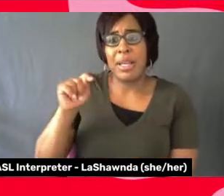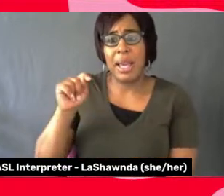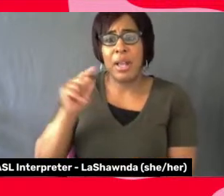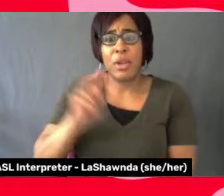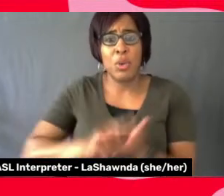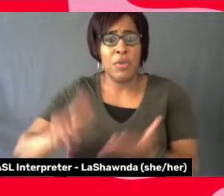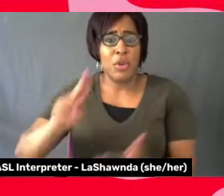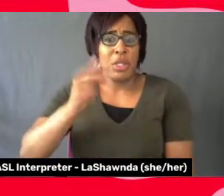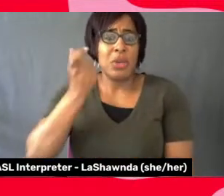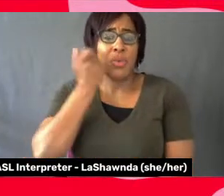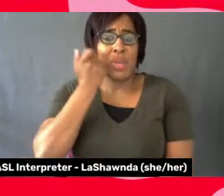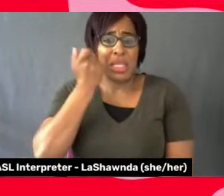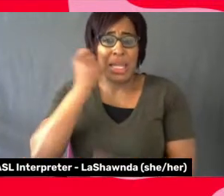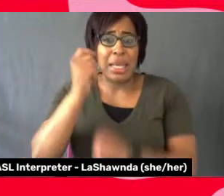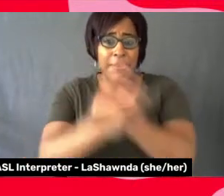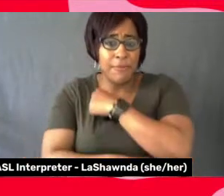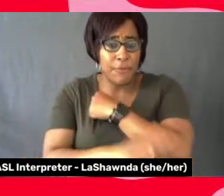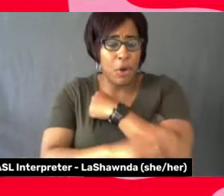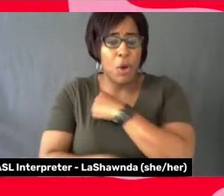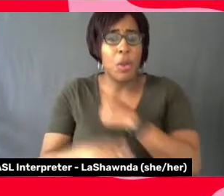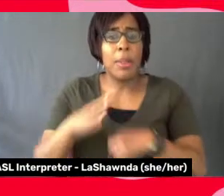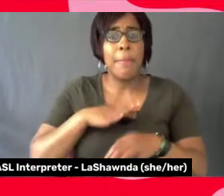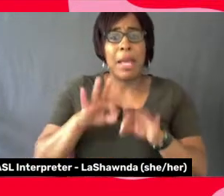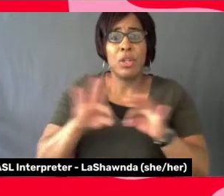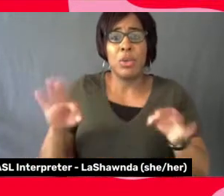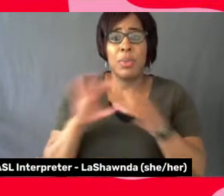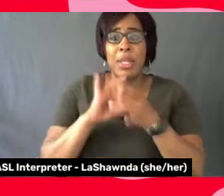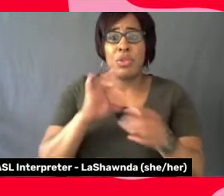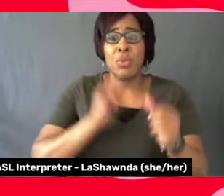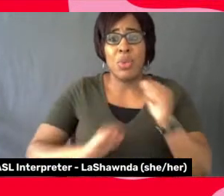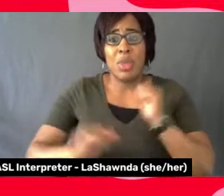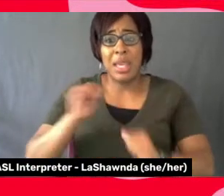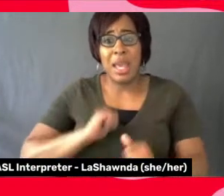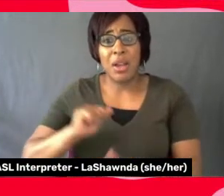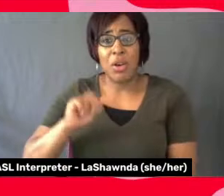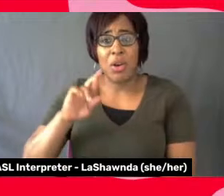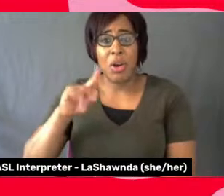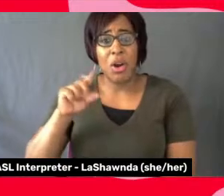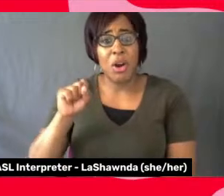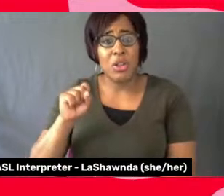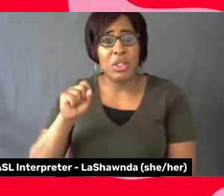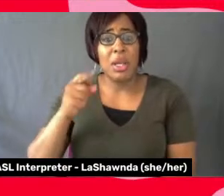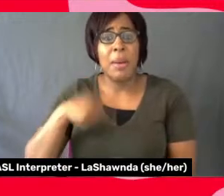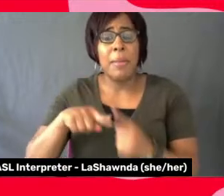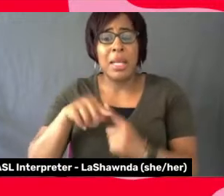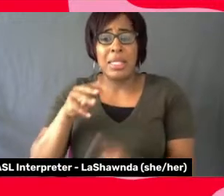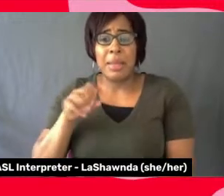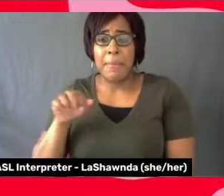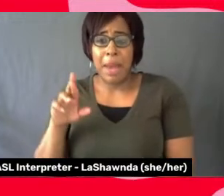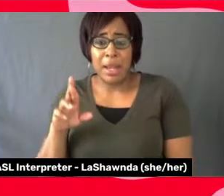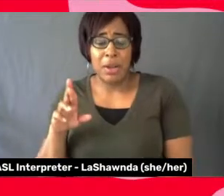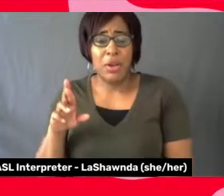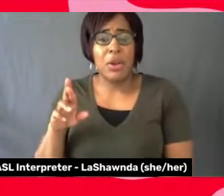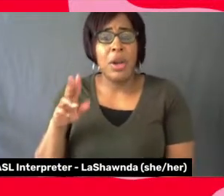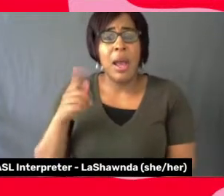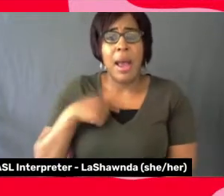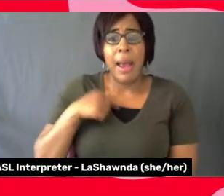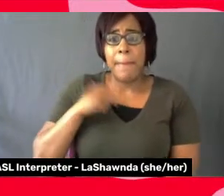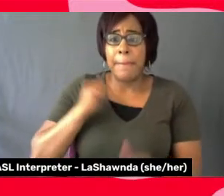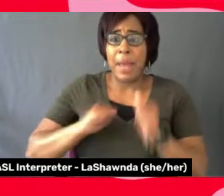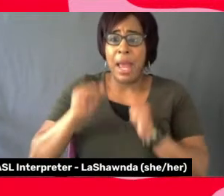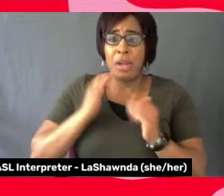this past fall. I have a degree in theater arts, and my minor is in social welfare and justice. I'm an actress and a playwright.